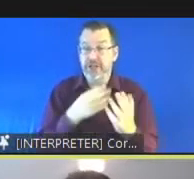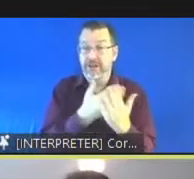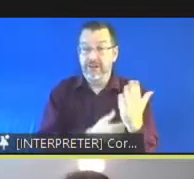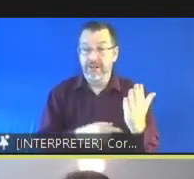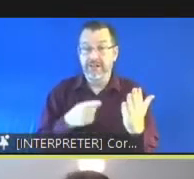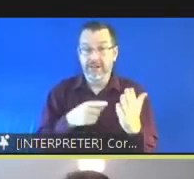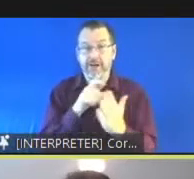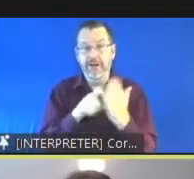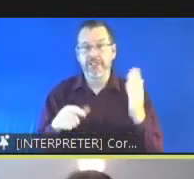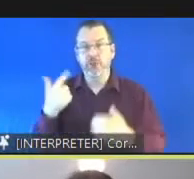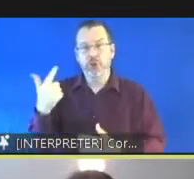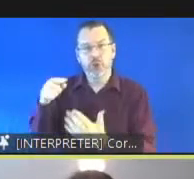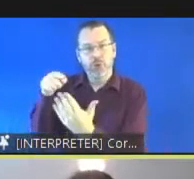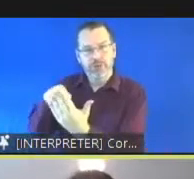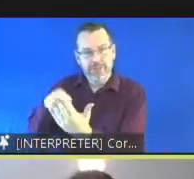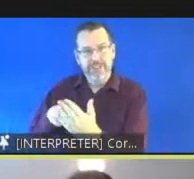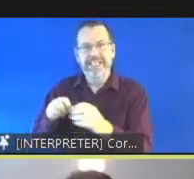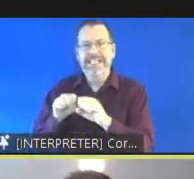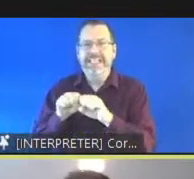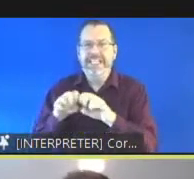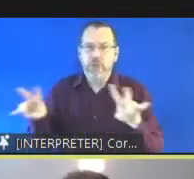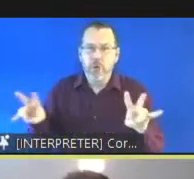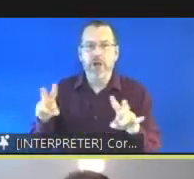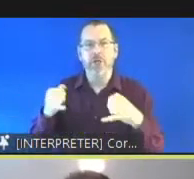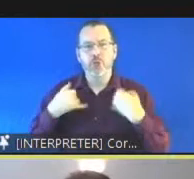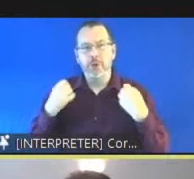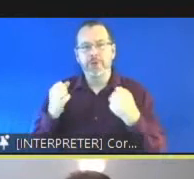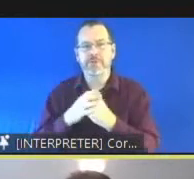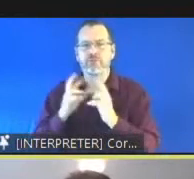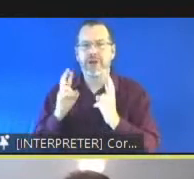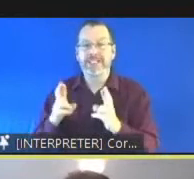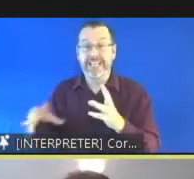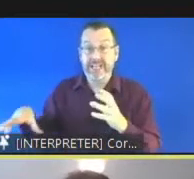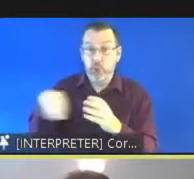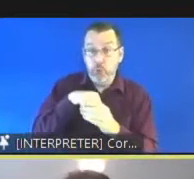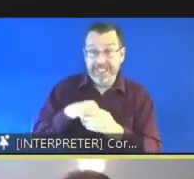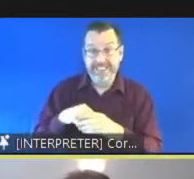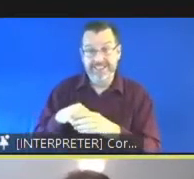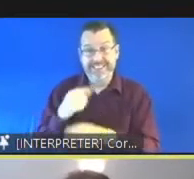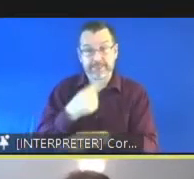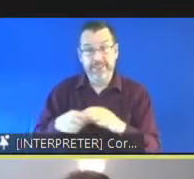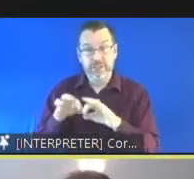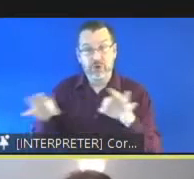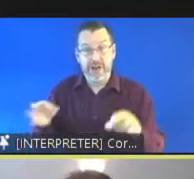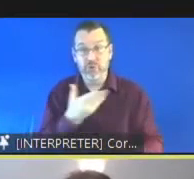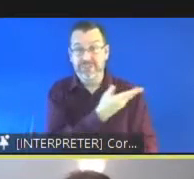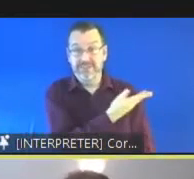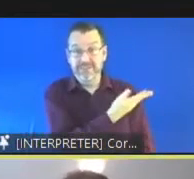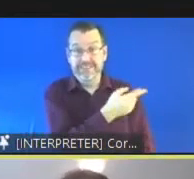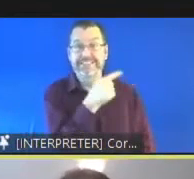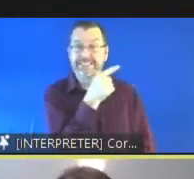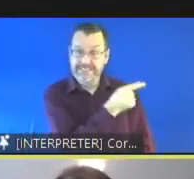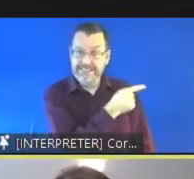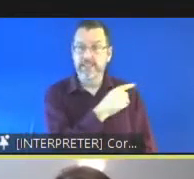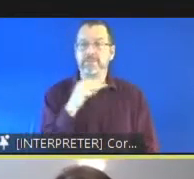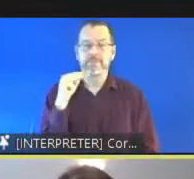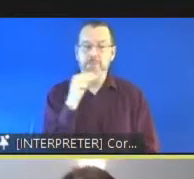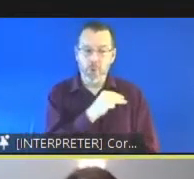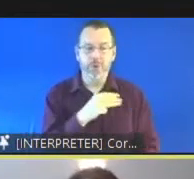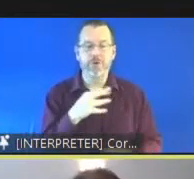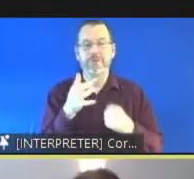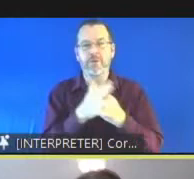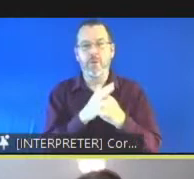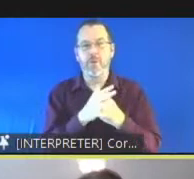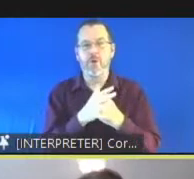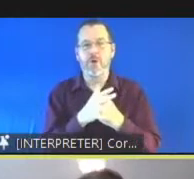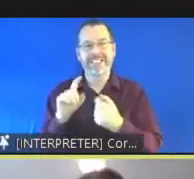equal enjoyment of rights for children including the disability grant and that becomes particularly important when we look at as the setting of